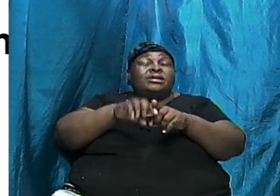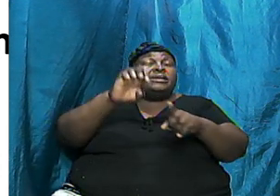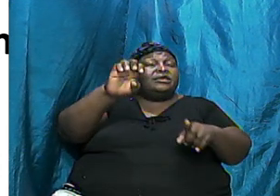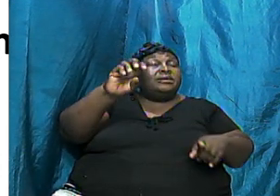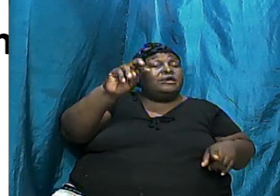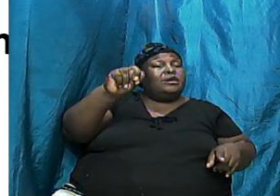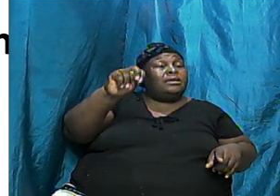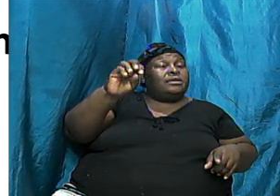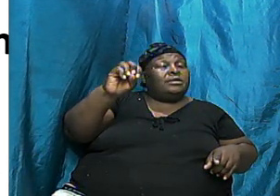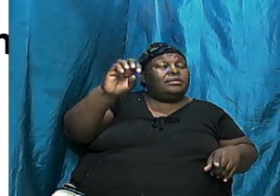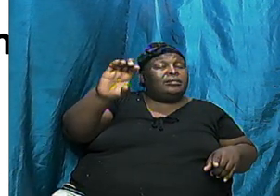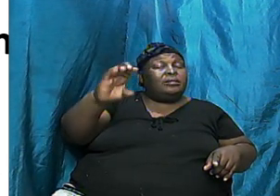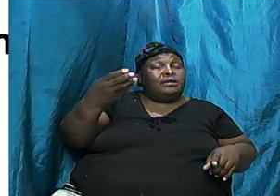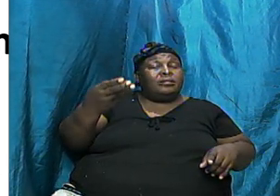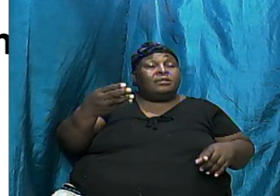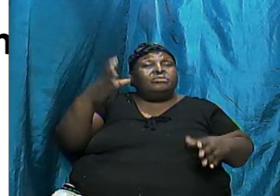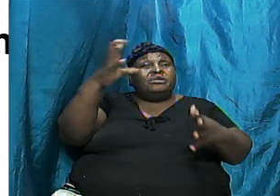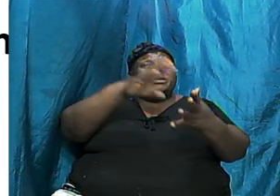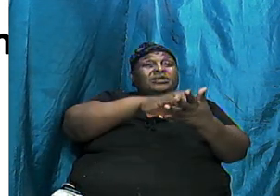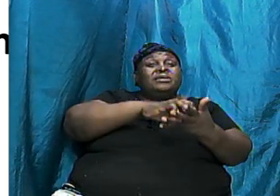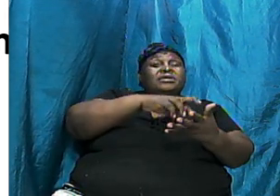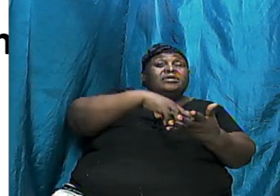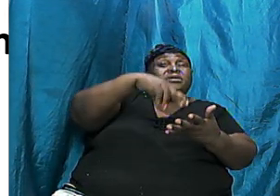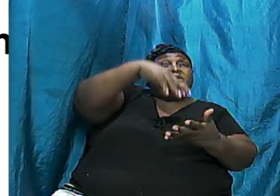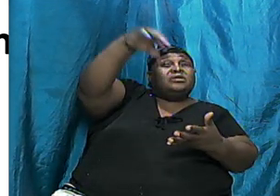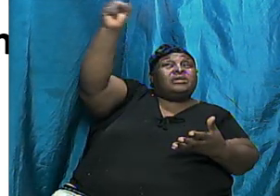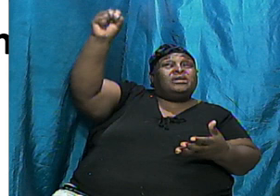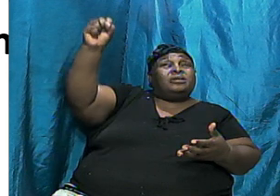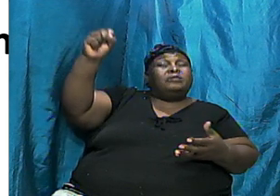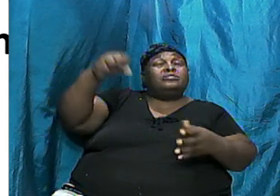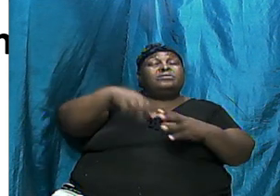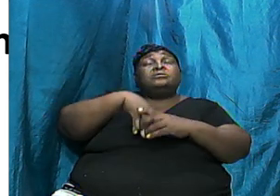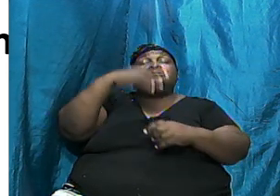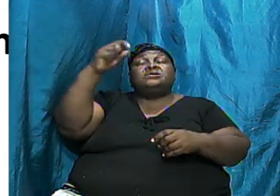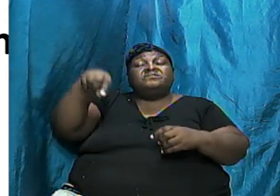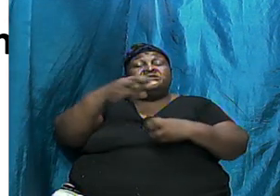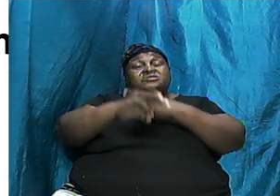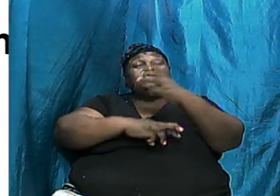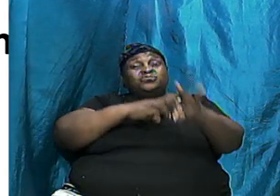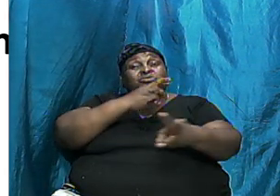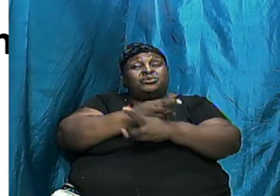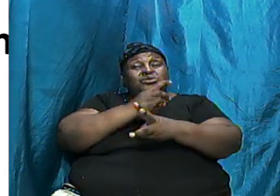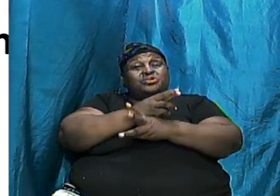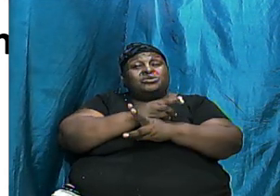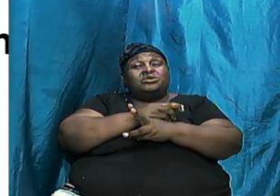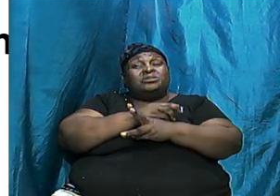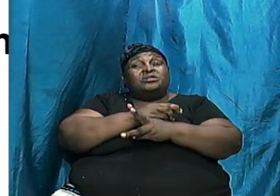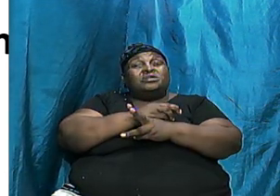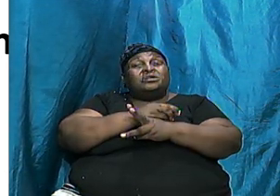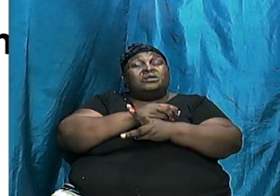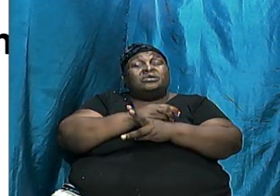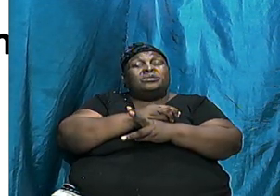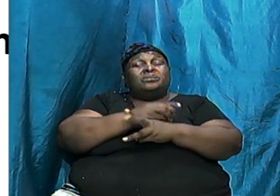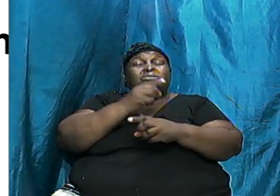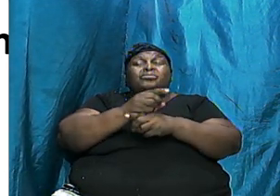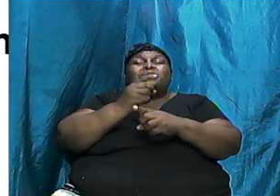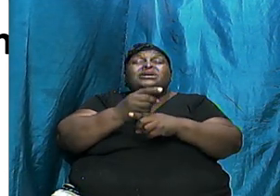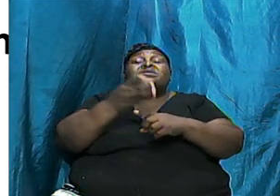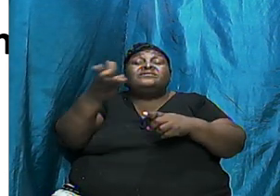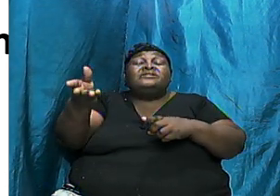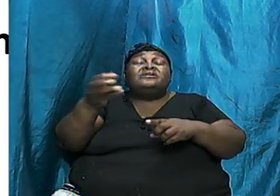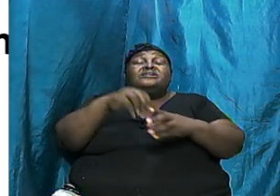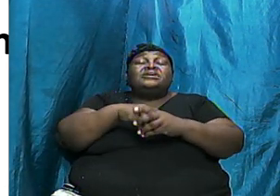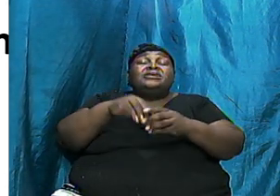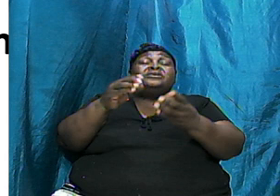of this world. And right there in Genesis, we are seeing a type of the rapture. We are seeing a